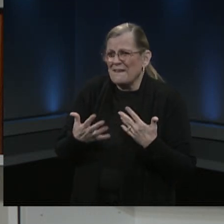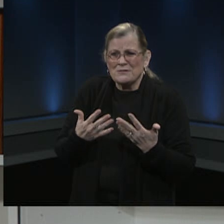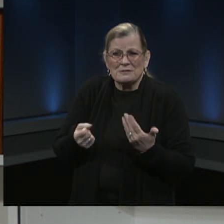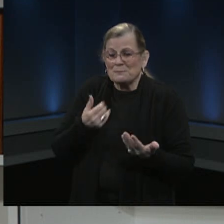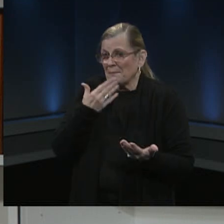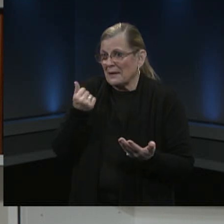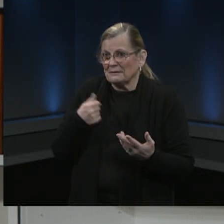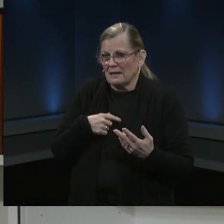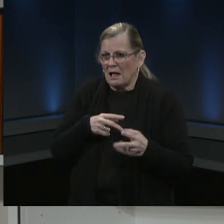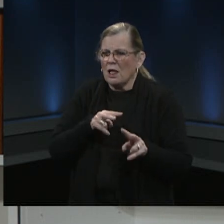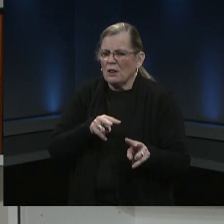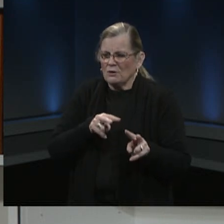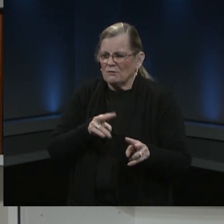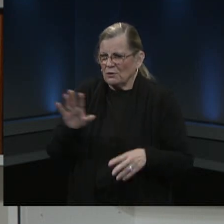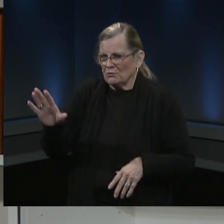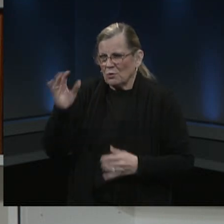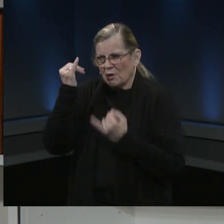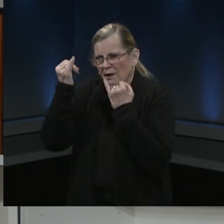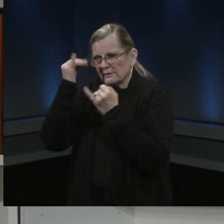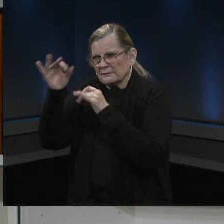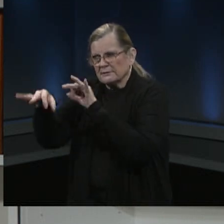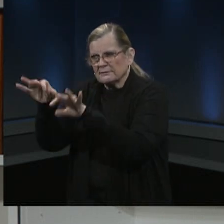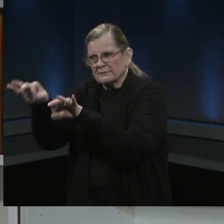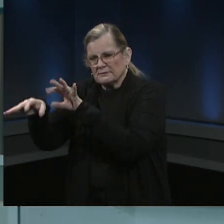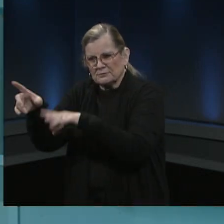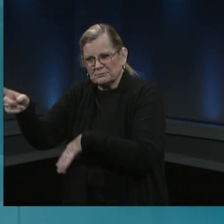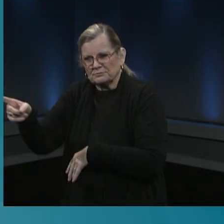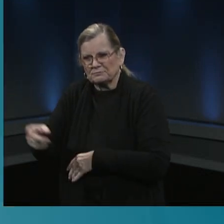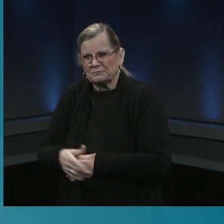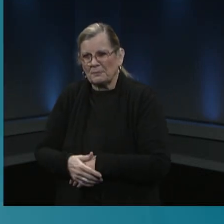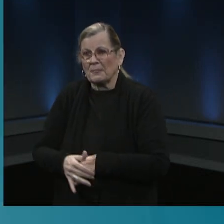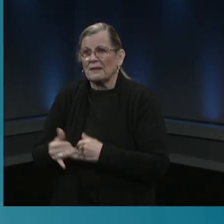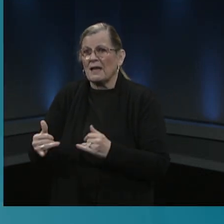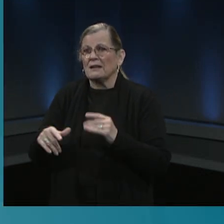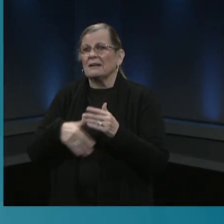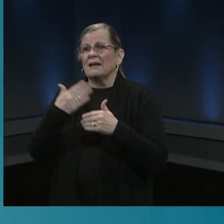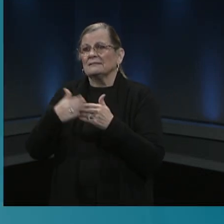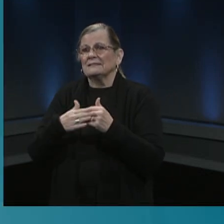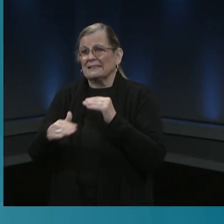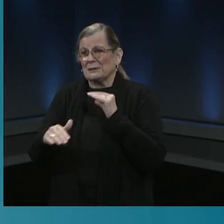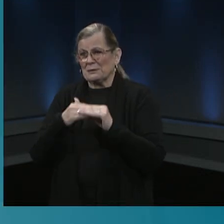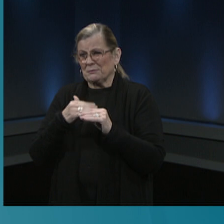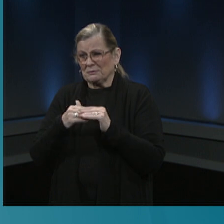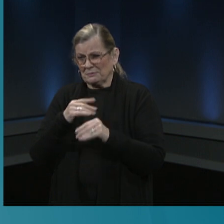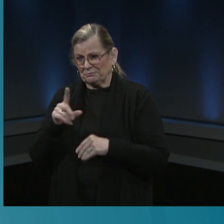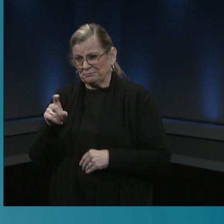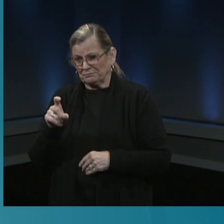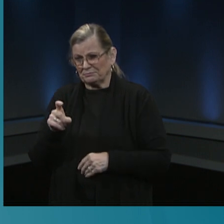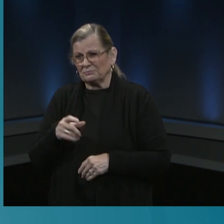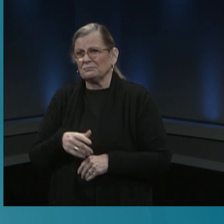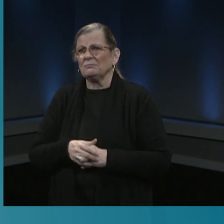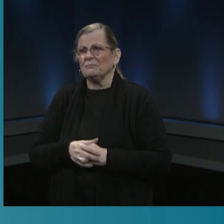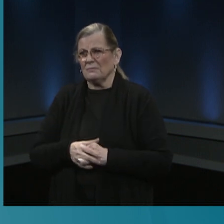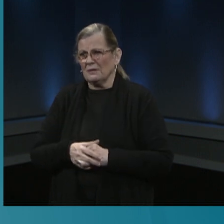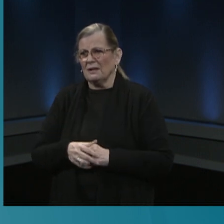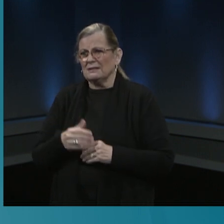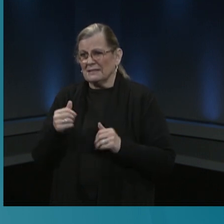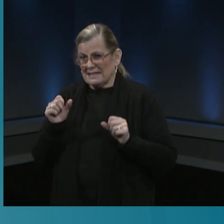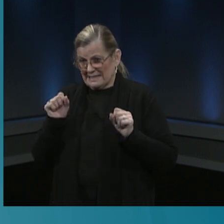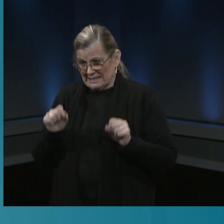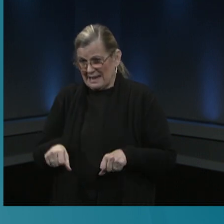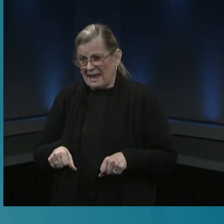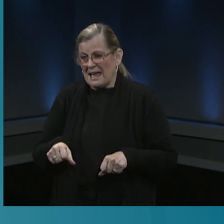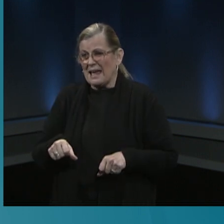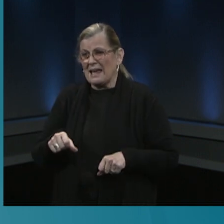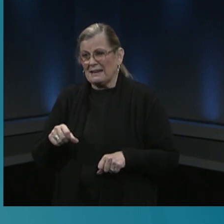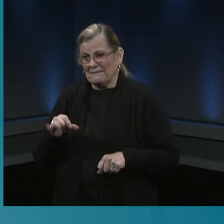to hearing your ideas let's take an email are substitutes allowed to get vaccinated mr mcdonald this is a question we're hearing a lot